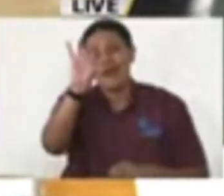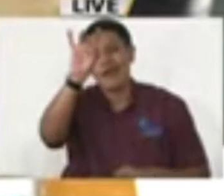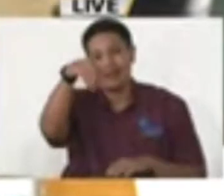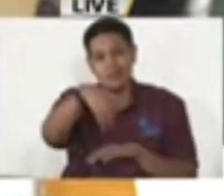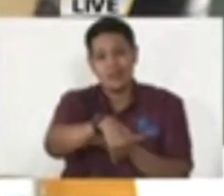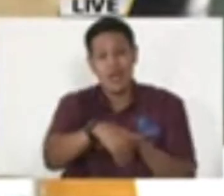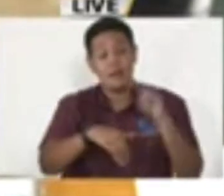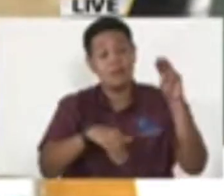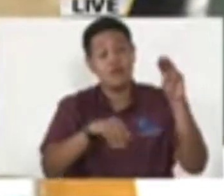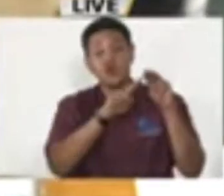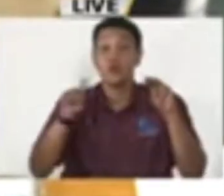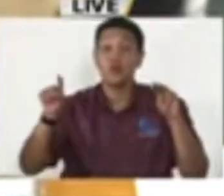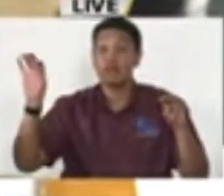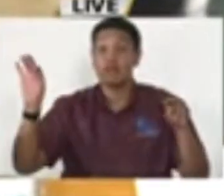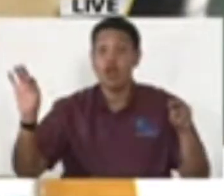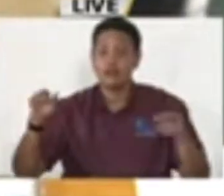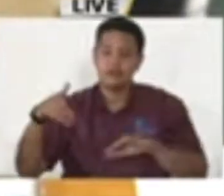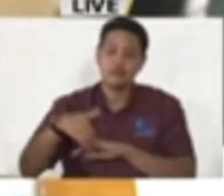Fridays,